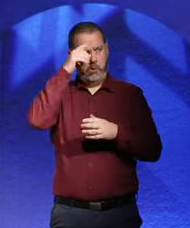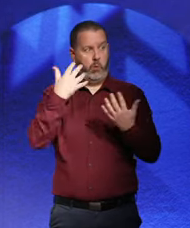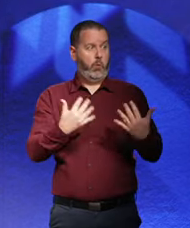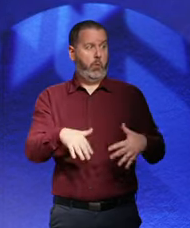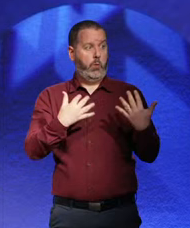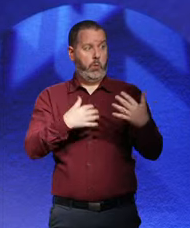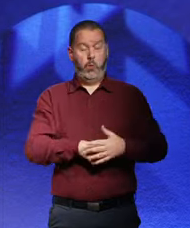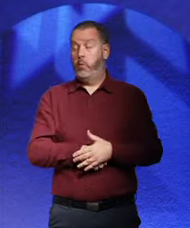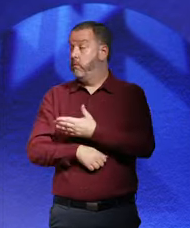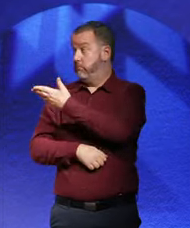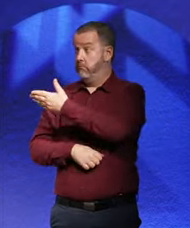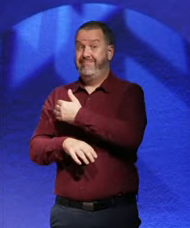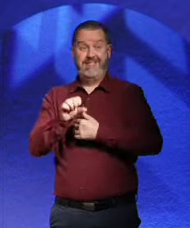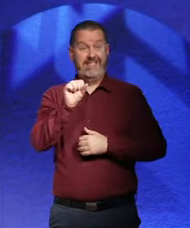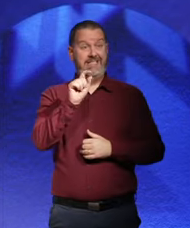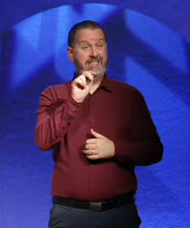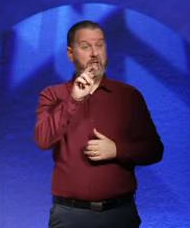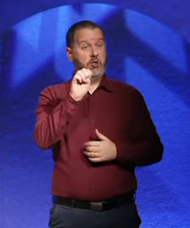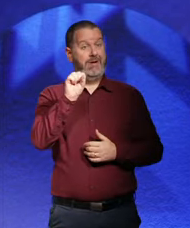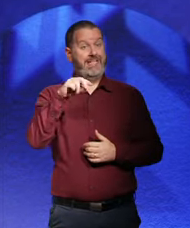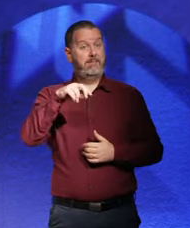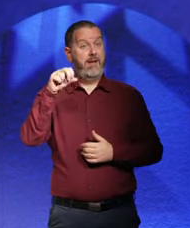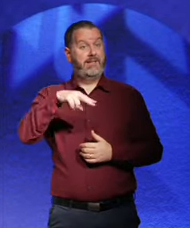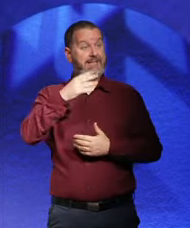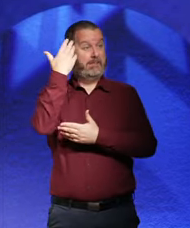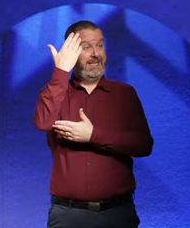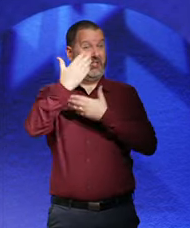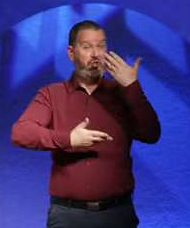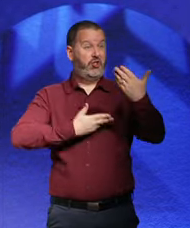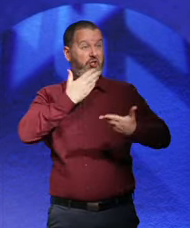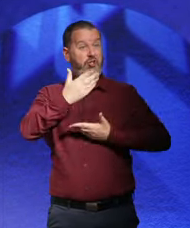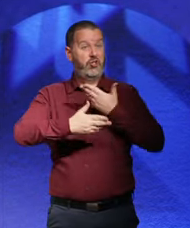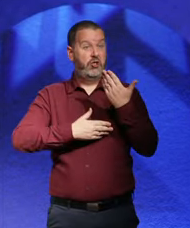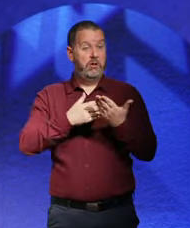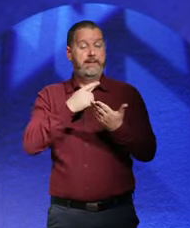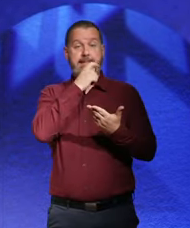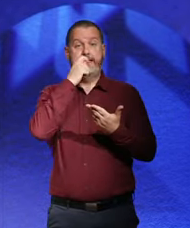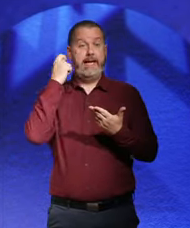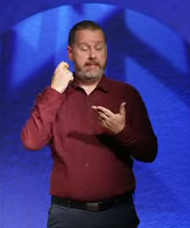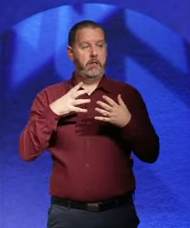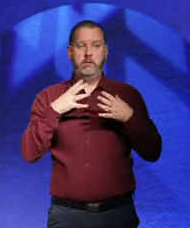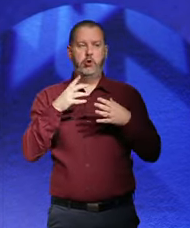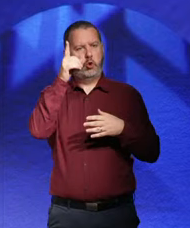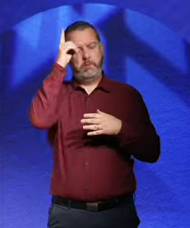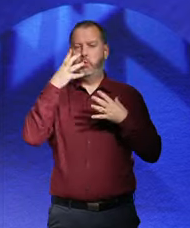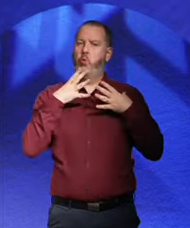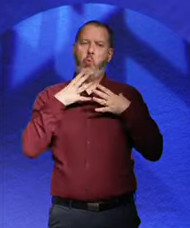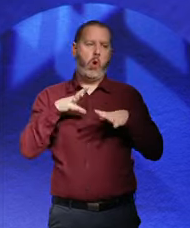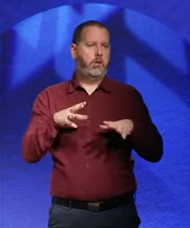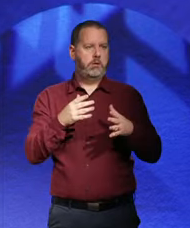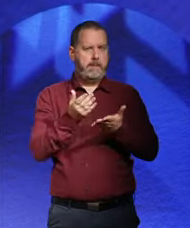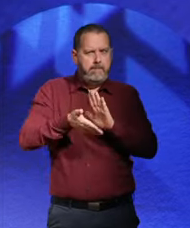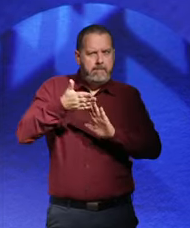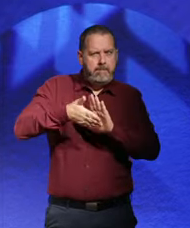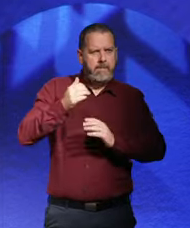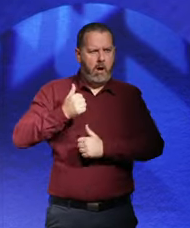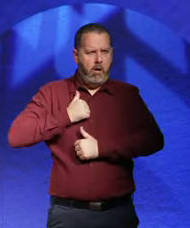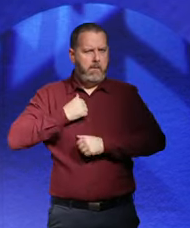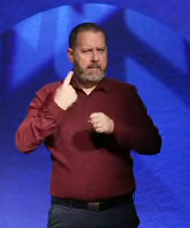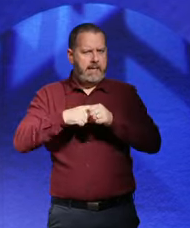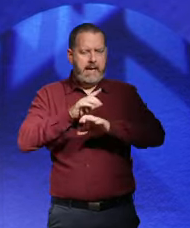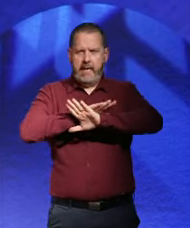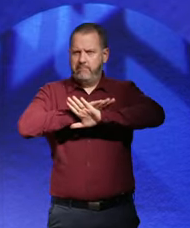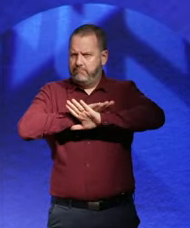that speech, you listen to that speech and listen to those words. It's ruling out rearmament. It's ruling out overturning the Treaty of